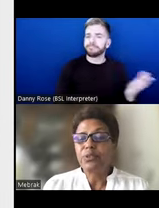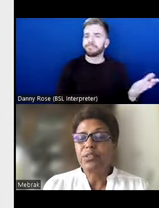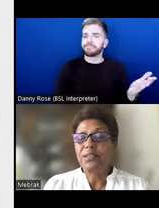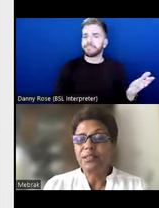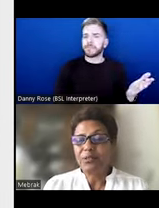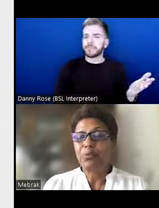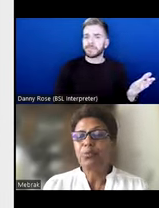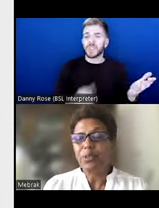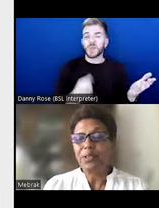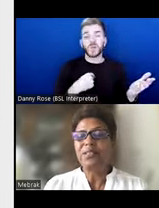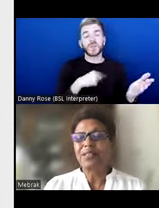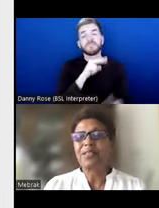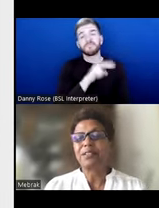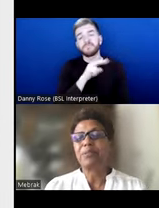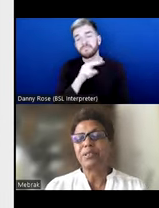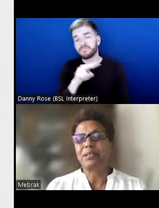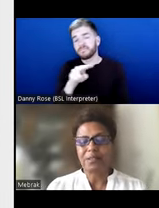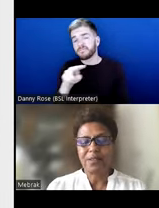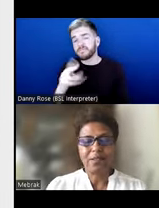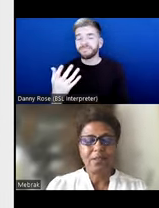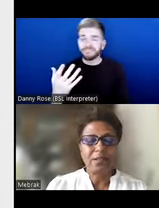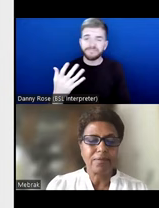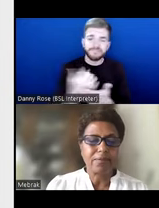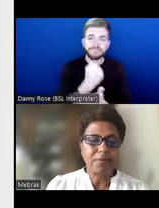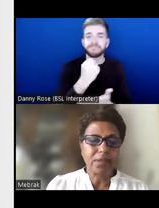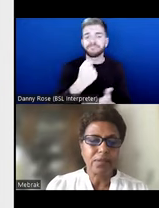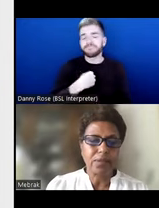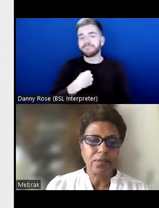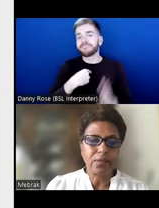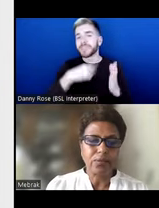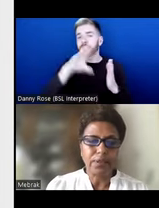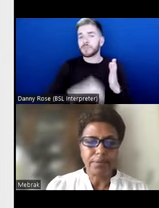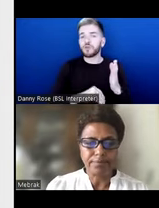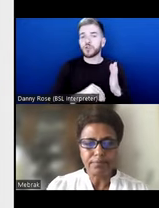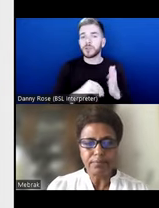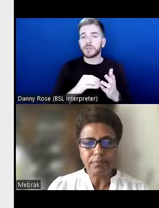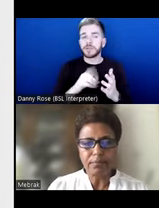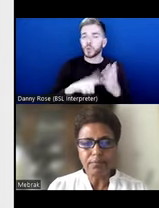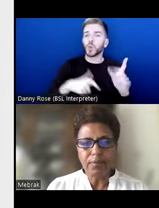what we see. That's what we experience in the UK.